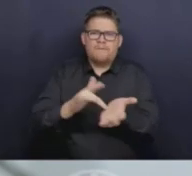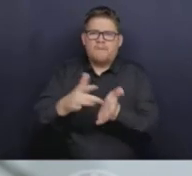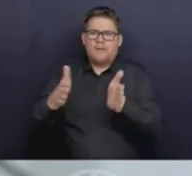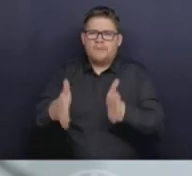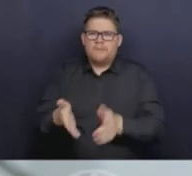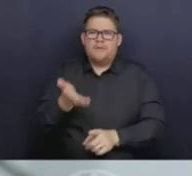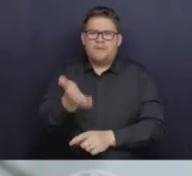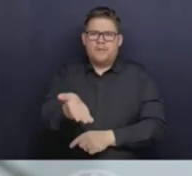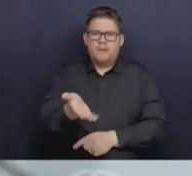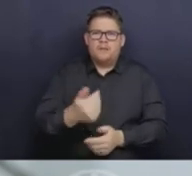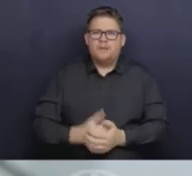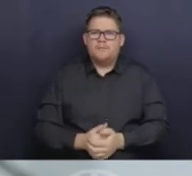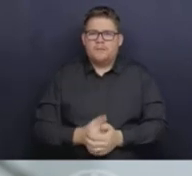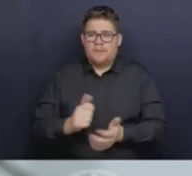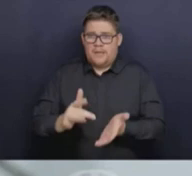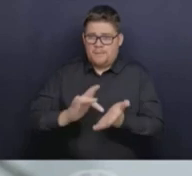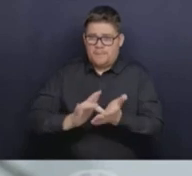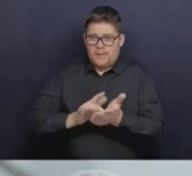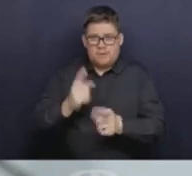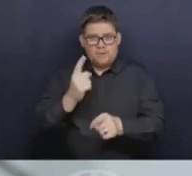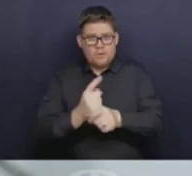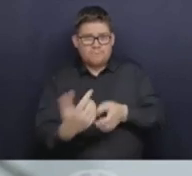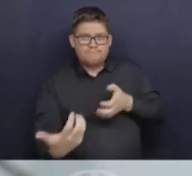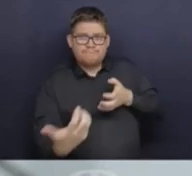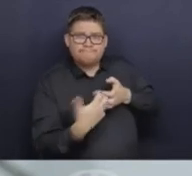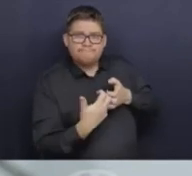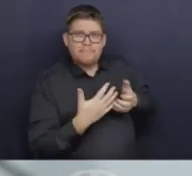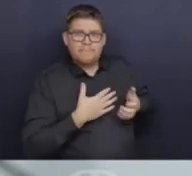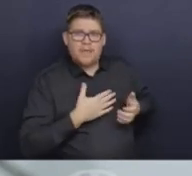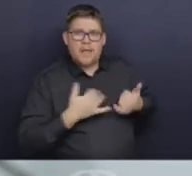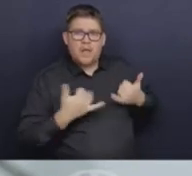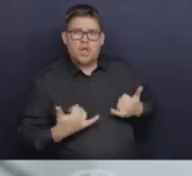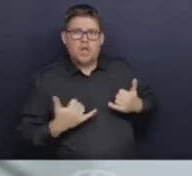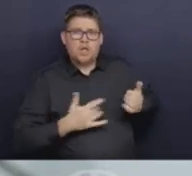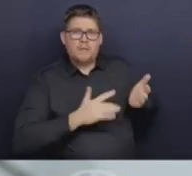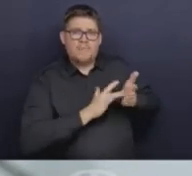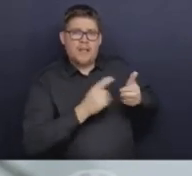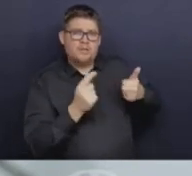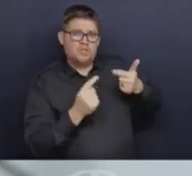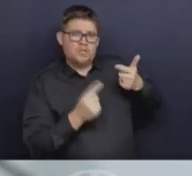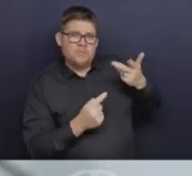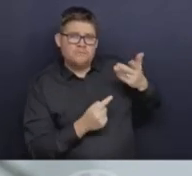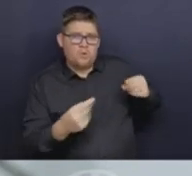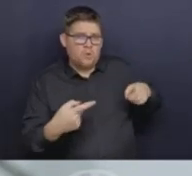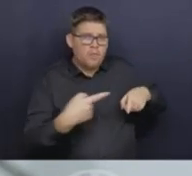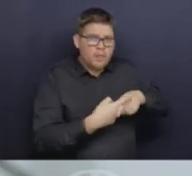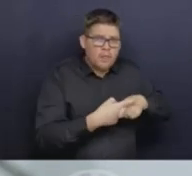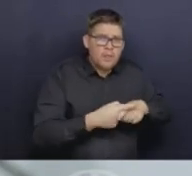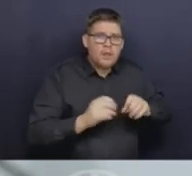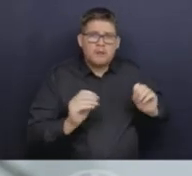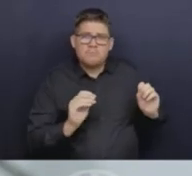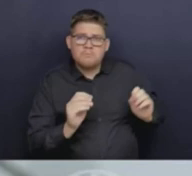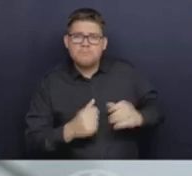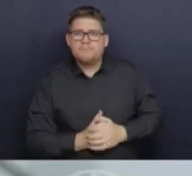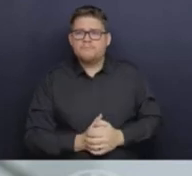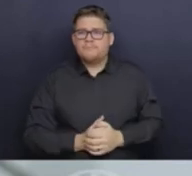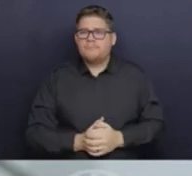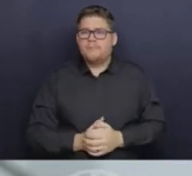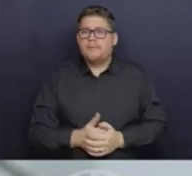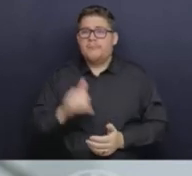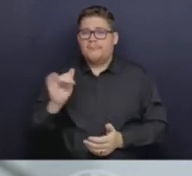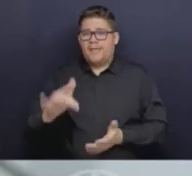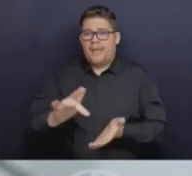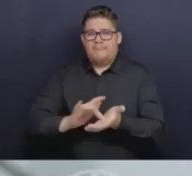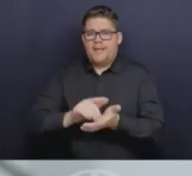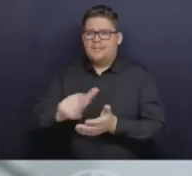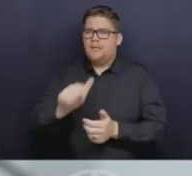is compatible with the medication you're on and your health conditions. Paxlovid is a challenging drug because it does